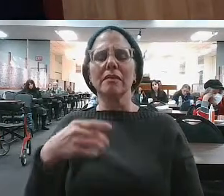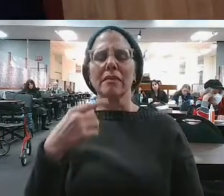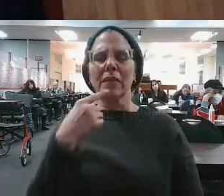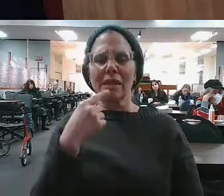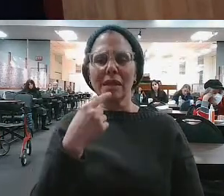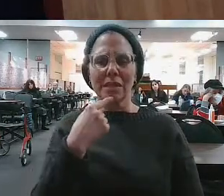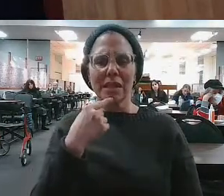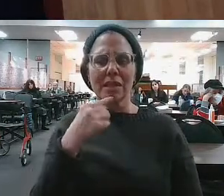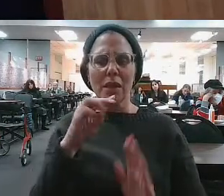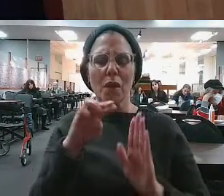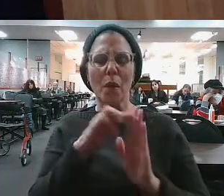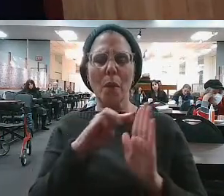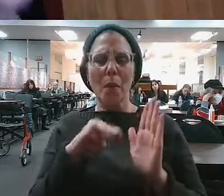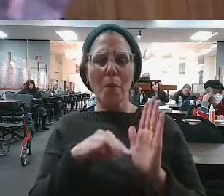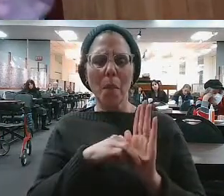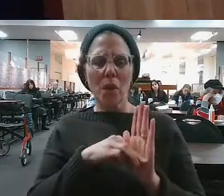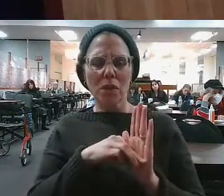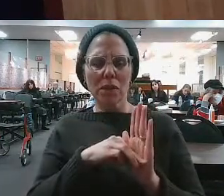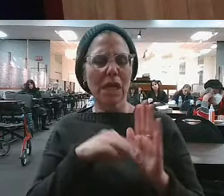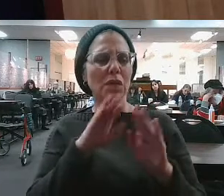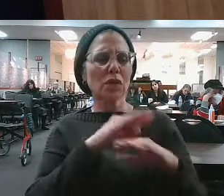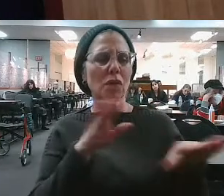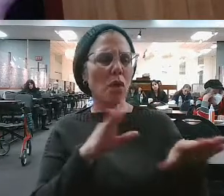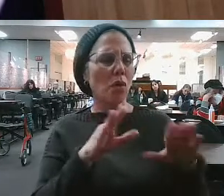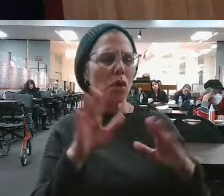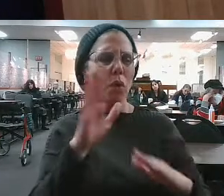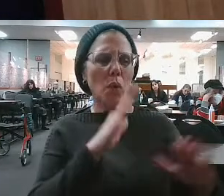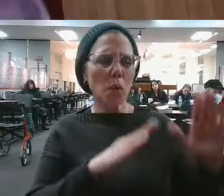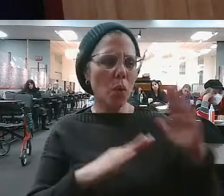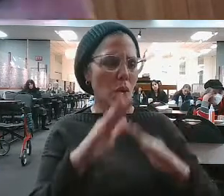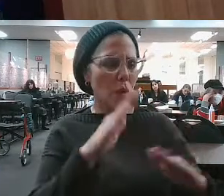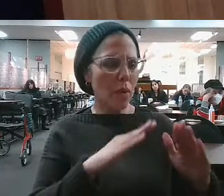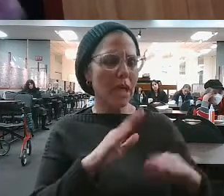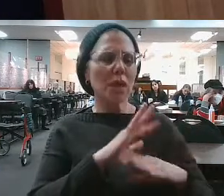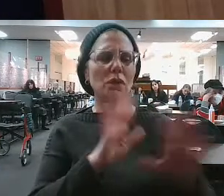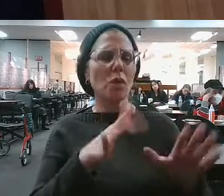Don't be upset. Don't feel lost. Don't feel forlorn.